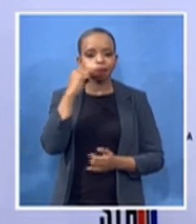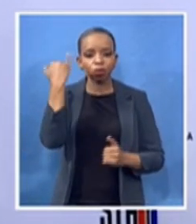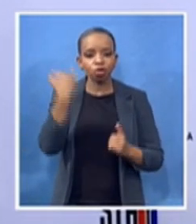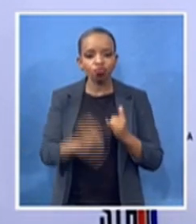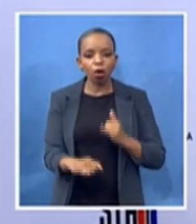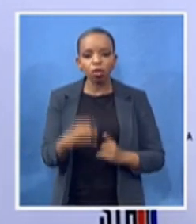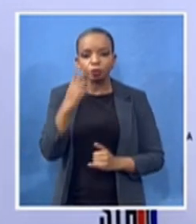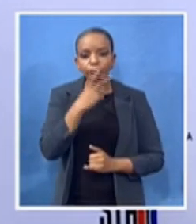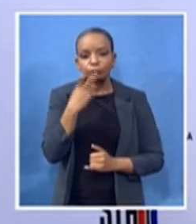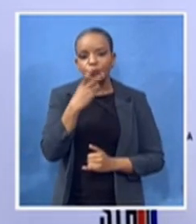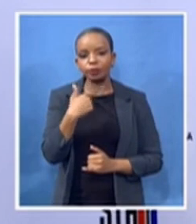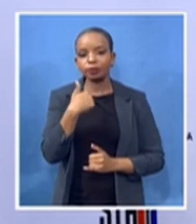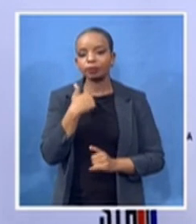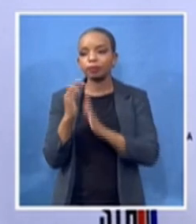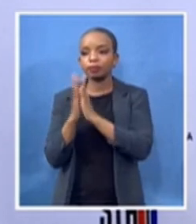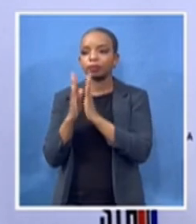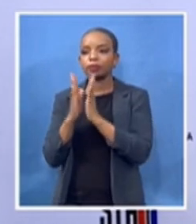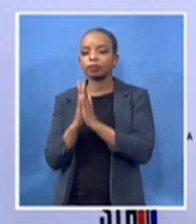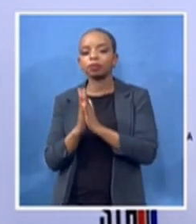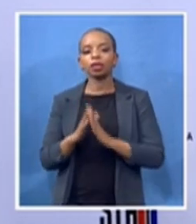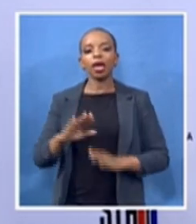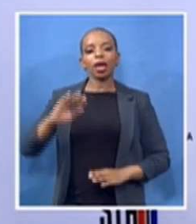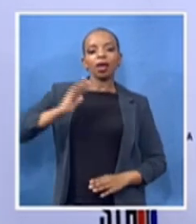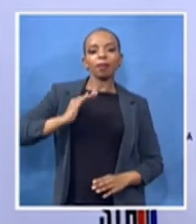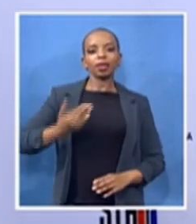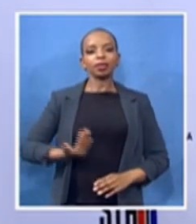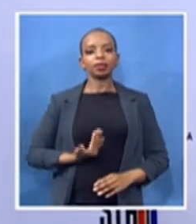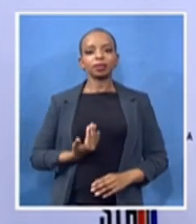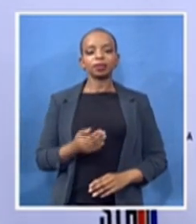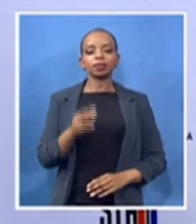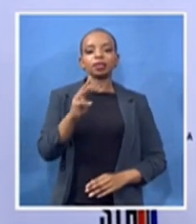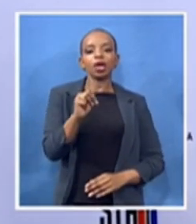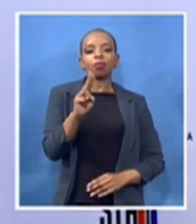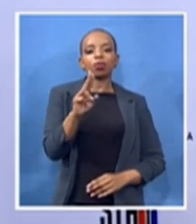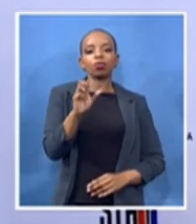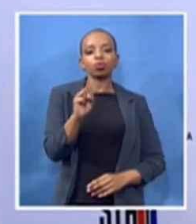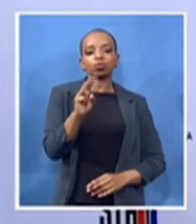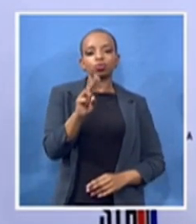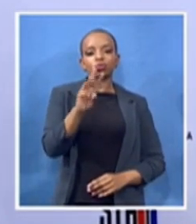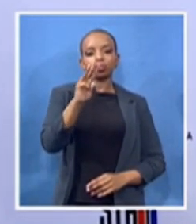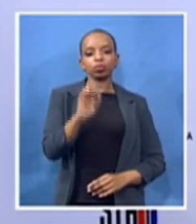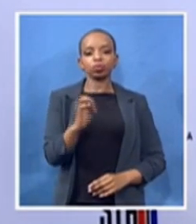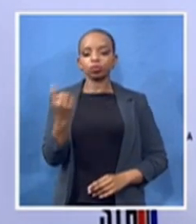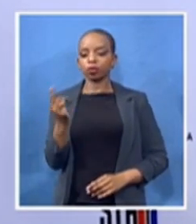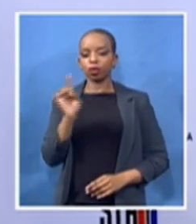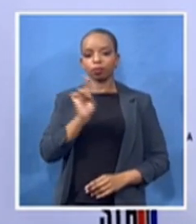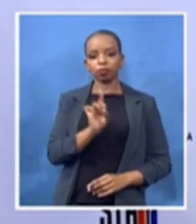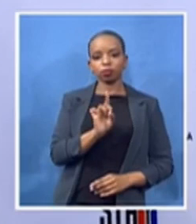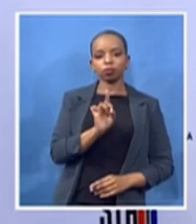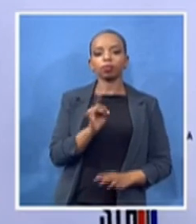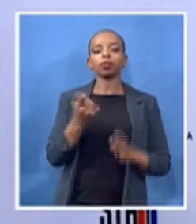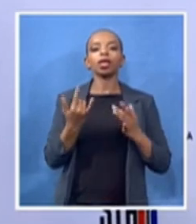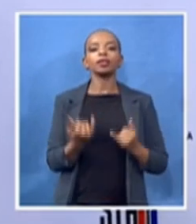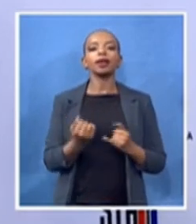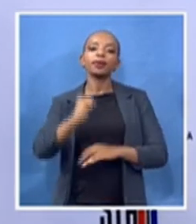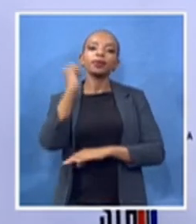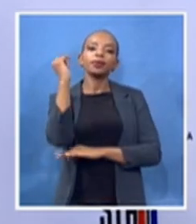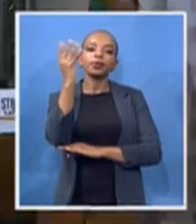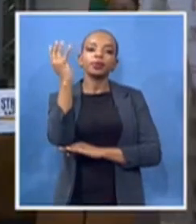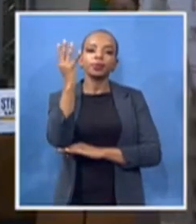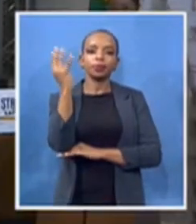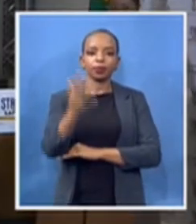musue to uh take to the podium next thank you very much